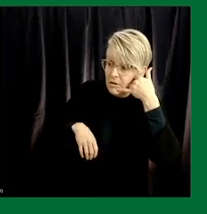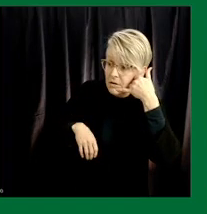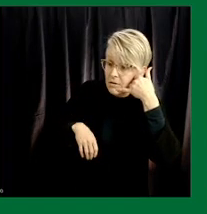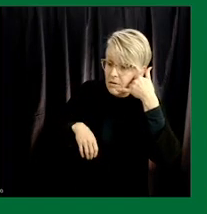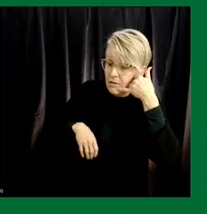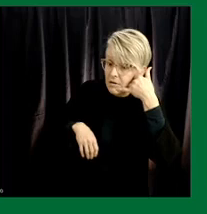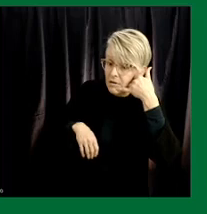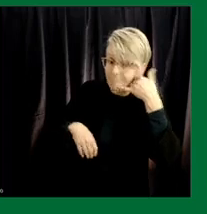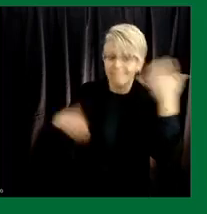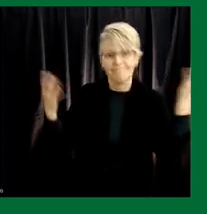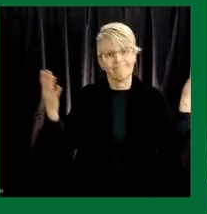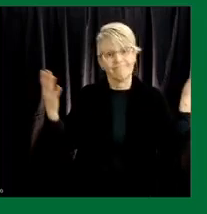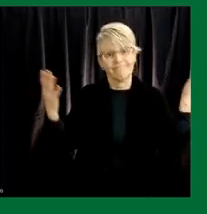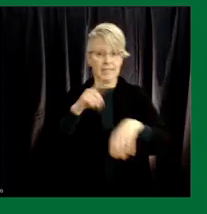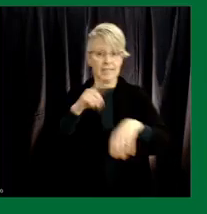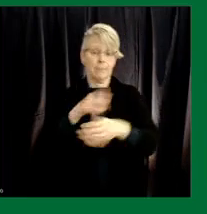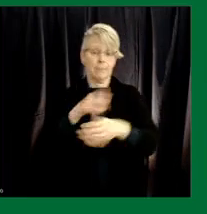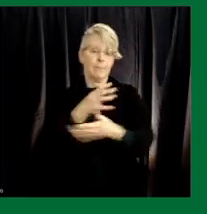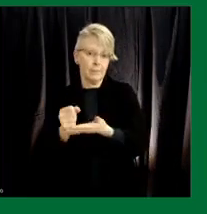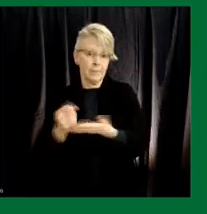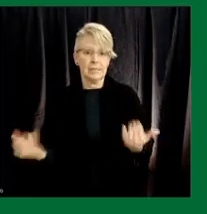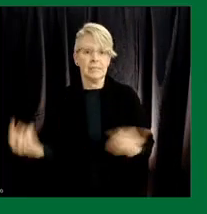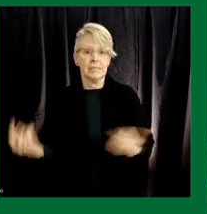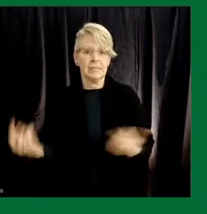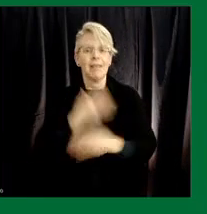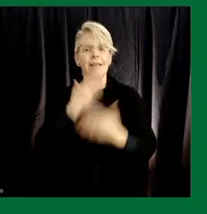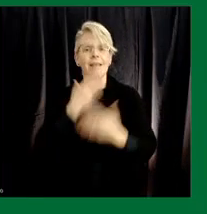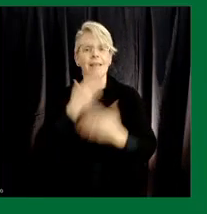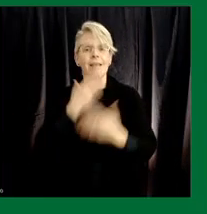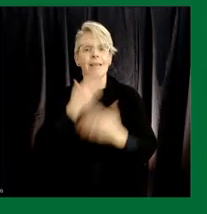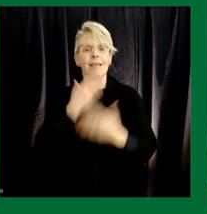that's all the time we have for today thank you for joining us